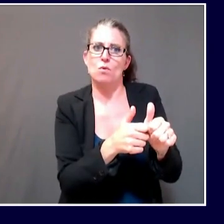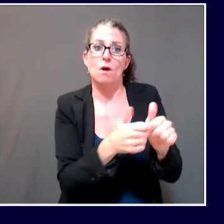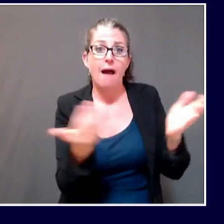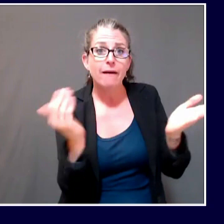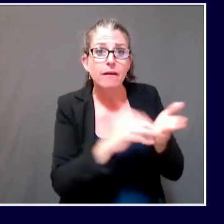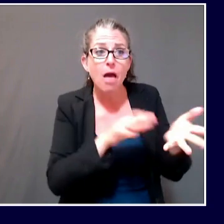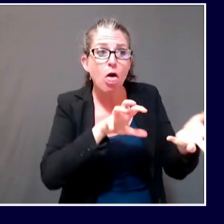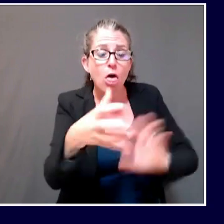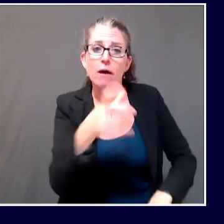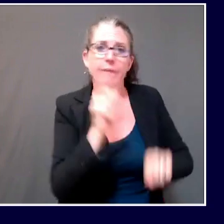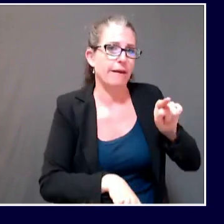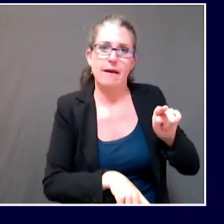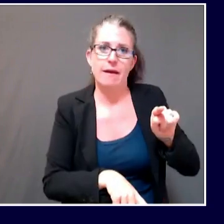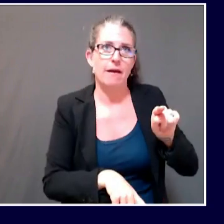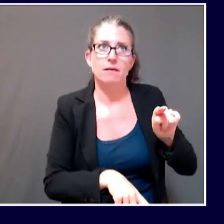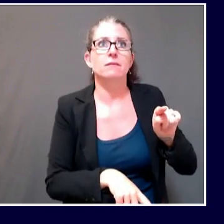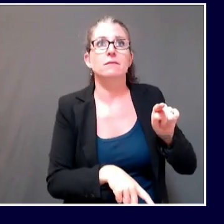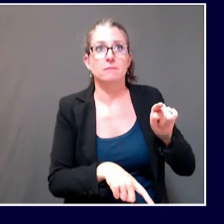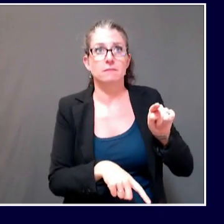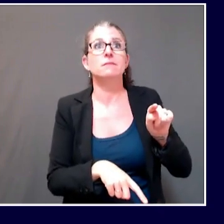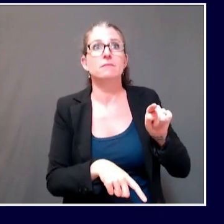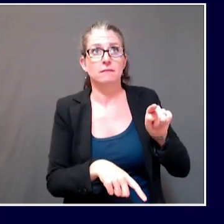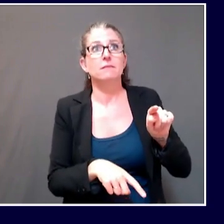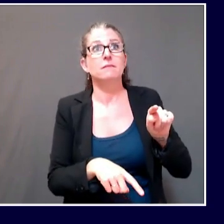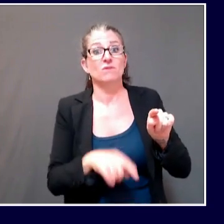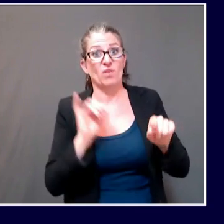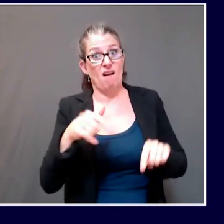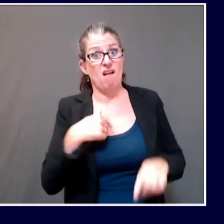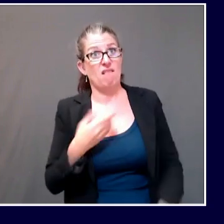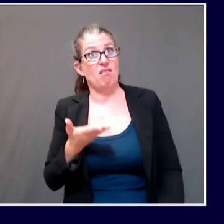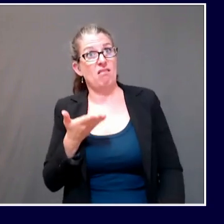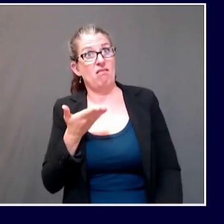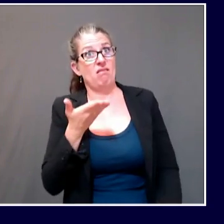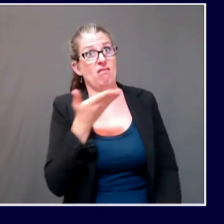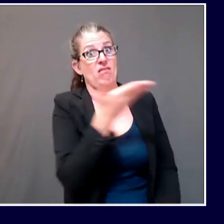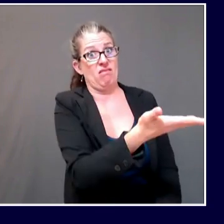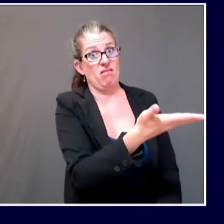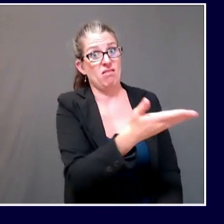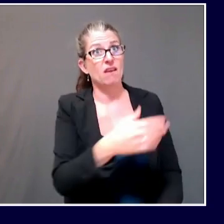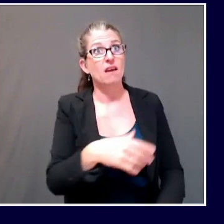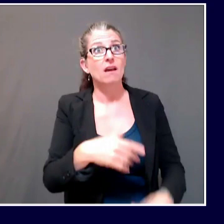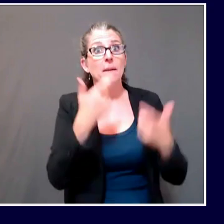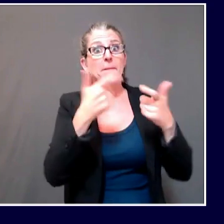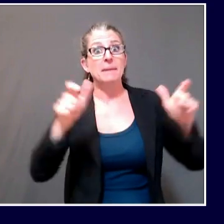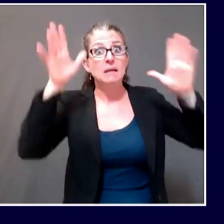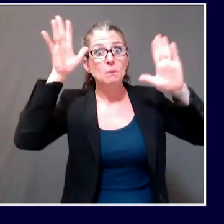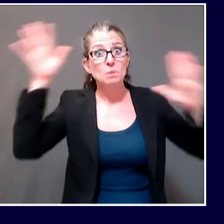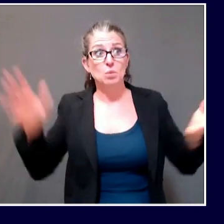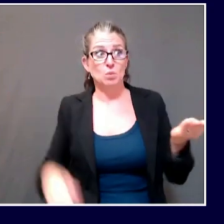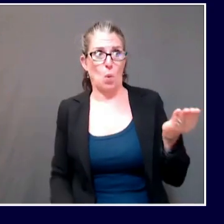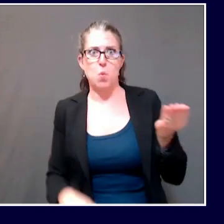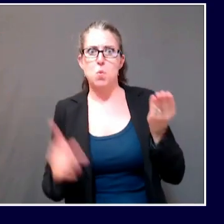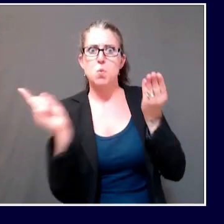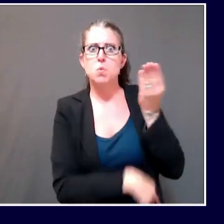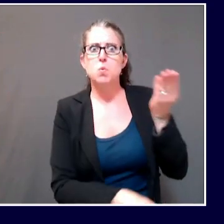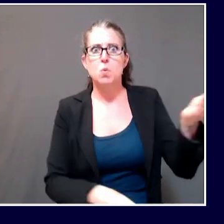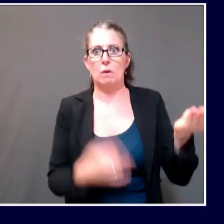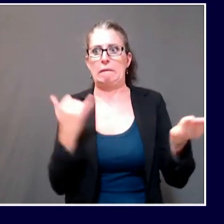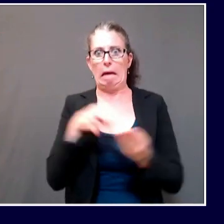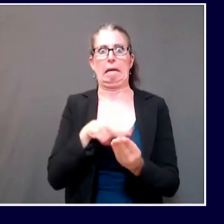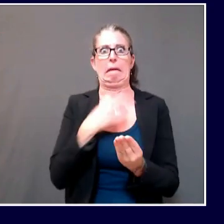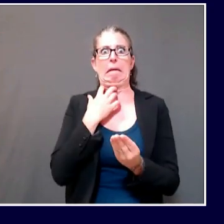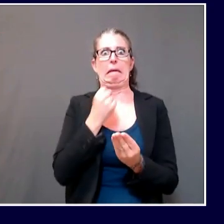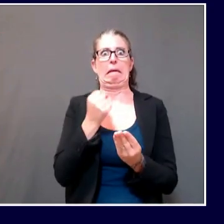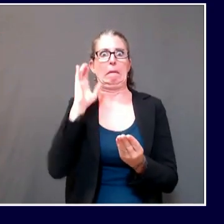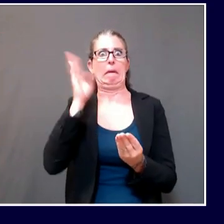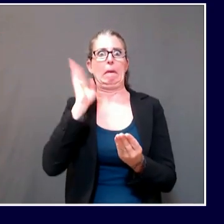of the issues that were cited going forward. There is no immediate financial penalty associated with it. If there is further evidence of non-compliance, that's